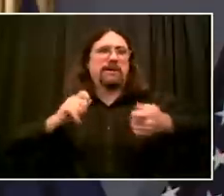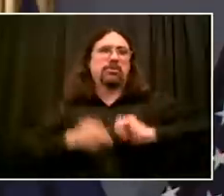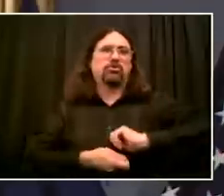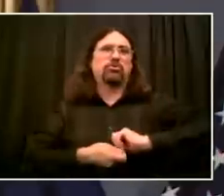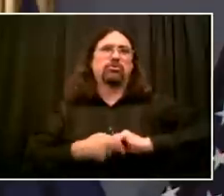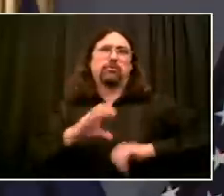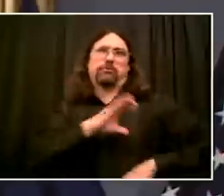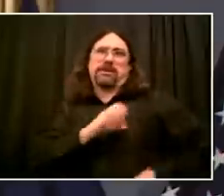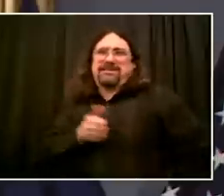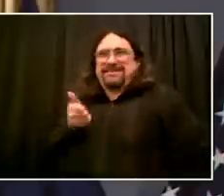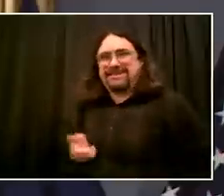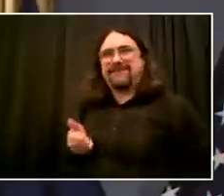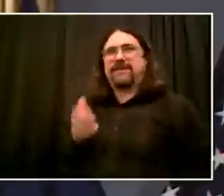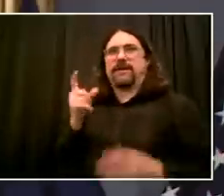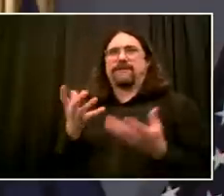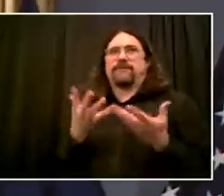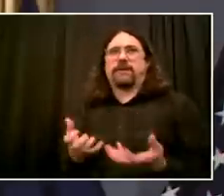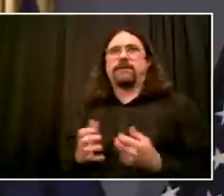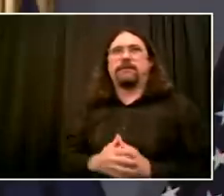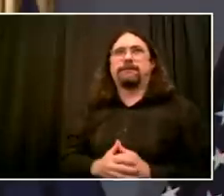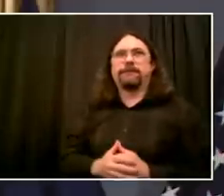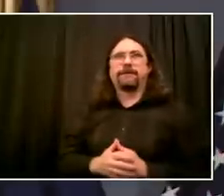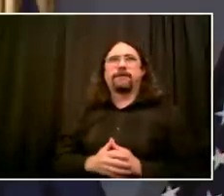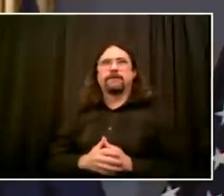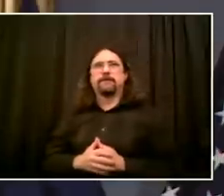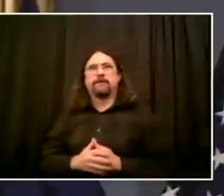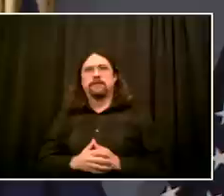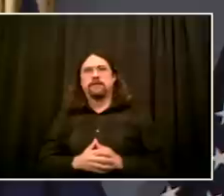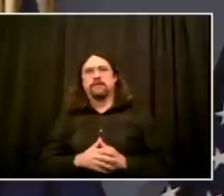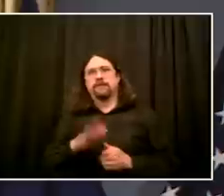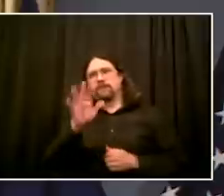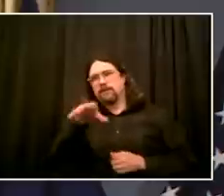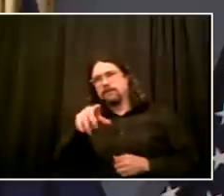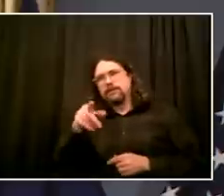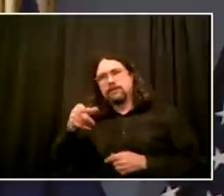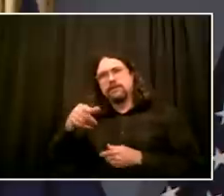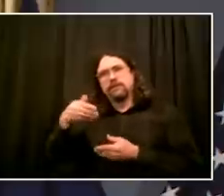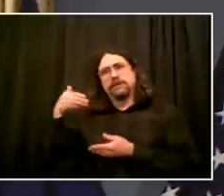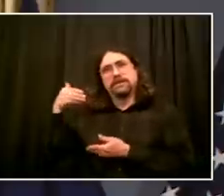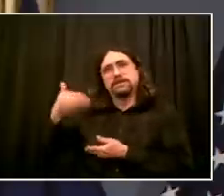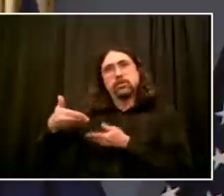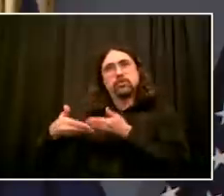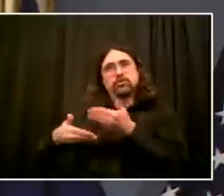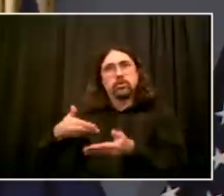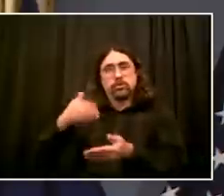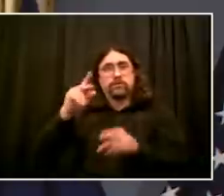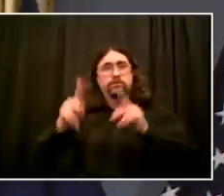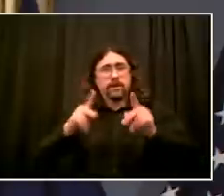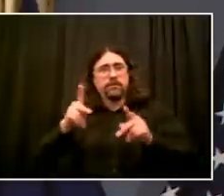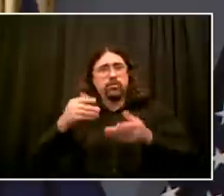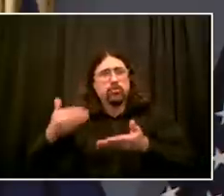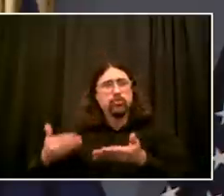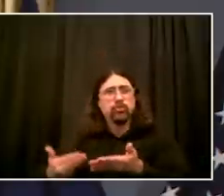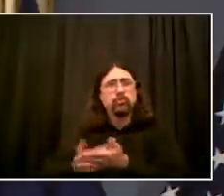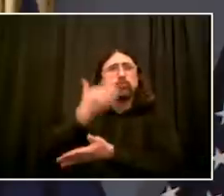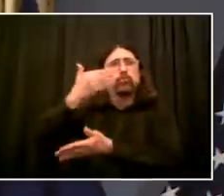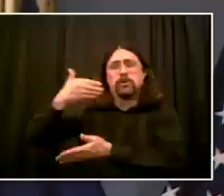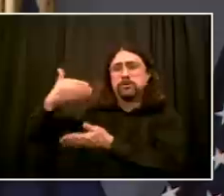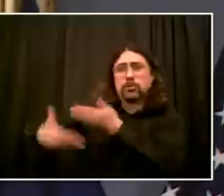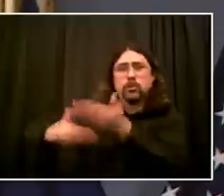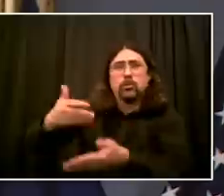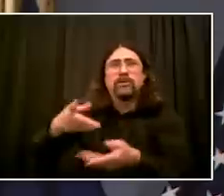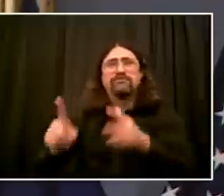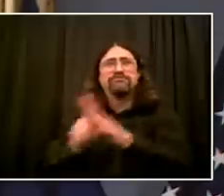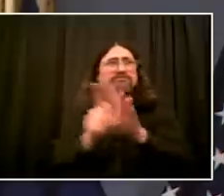we've had in a long, long time. A police force with many people grappling with these issues all the time. One of the reasons the man to my left is our